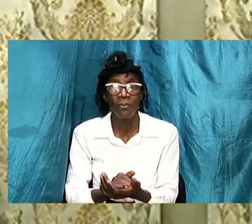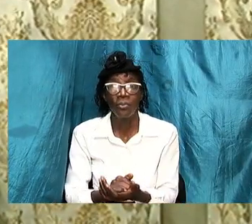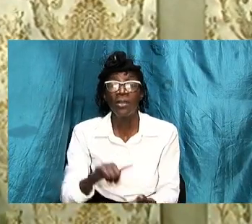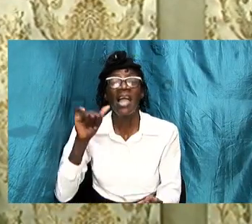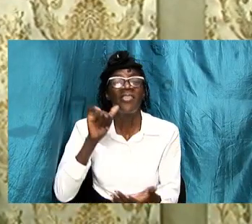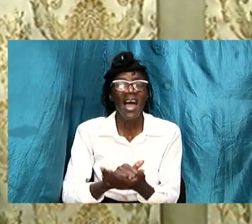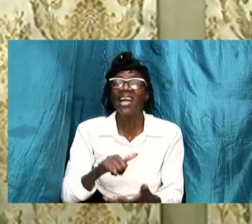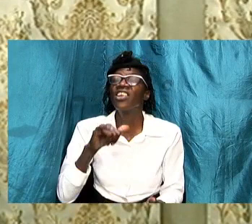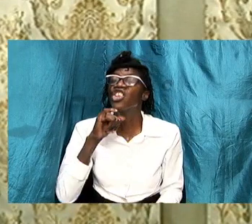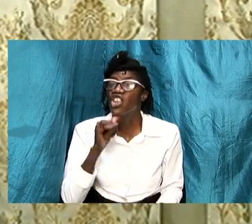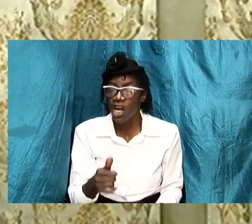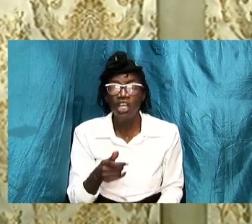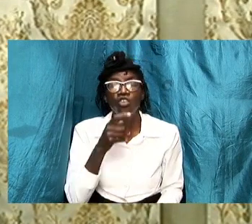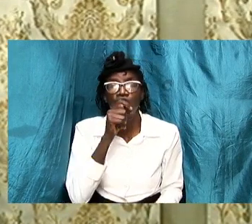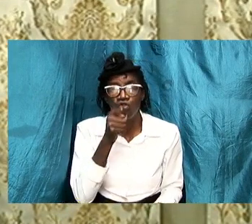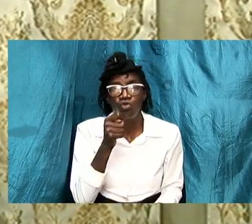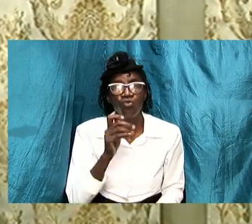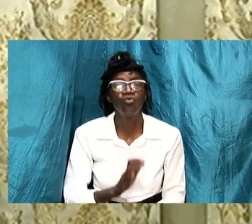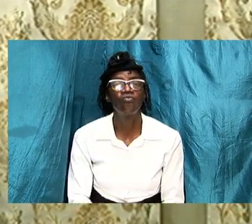is not the case